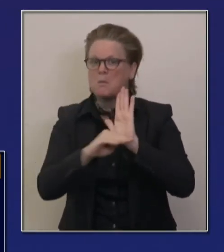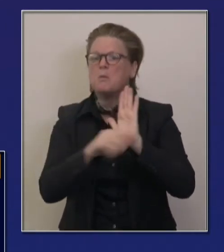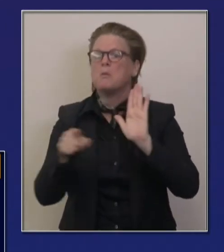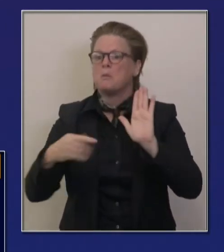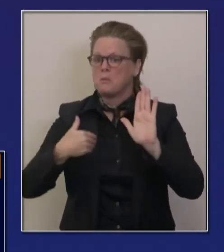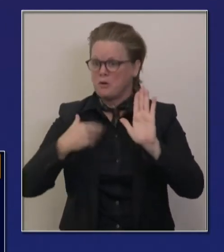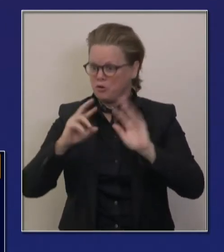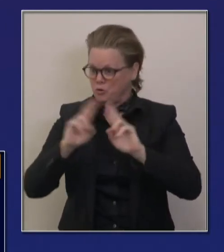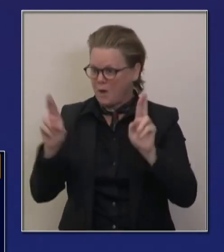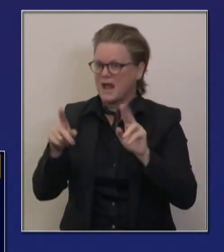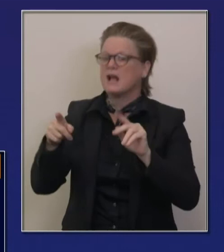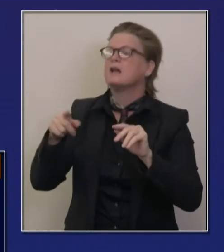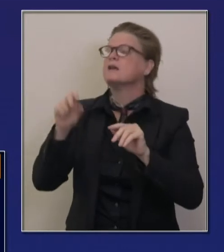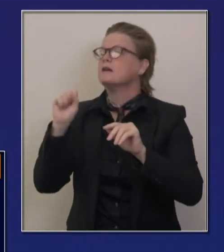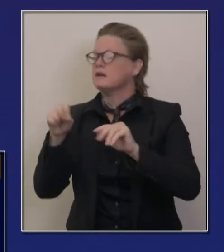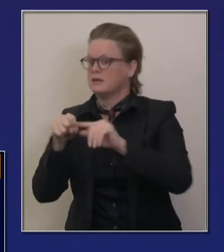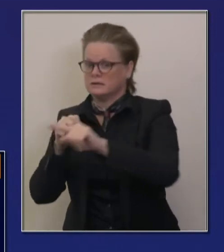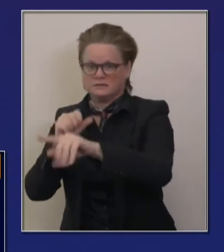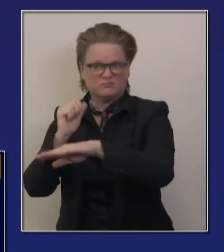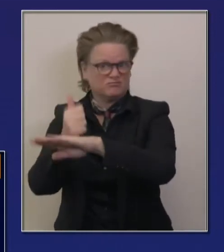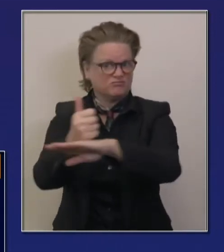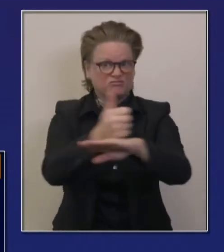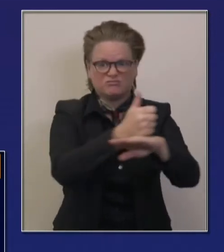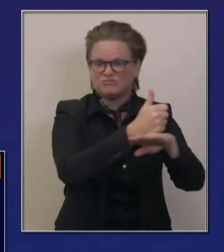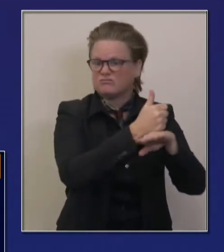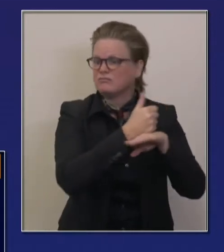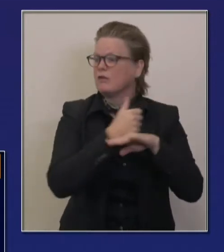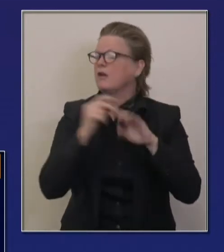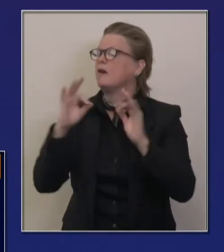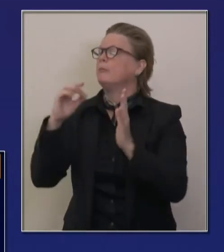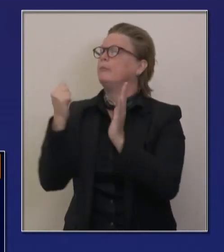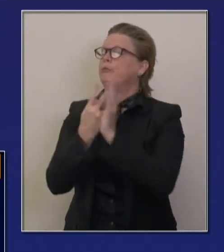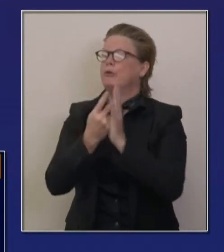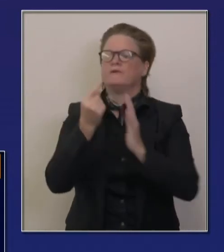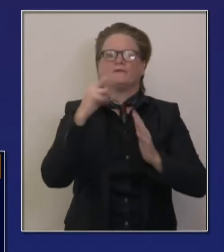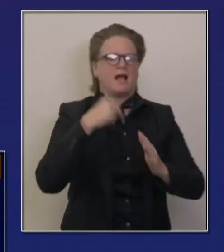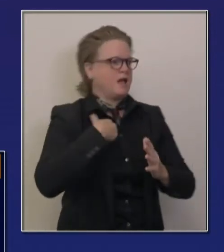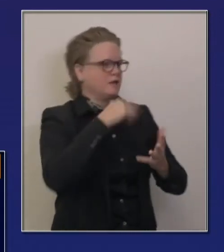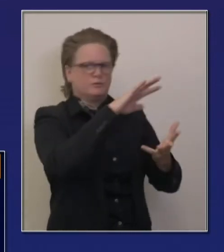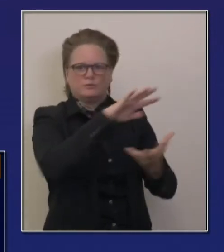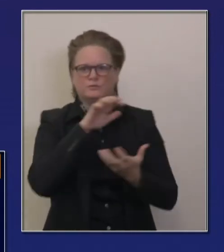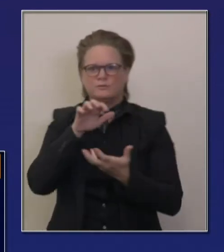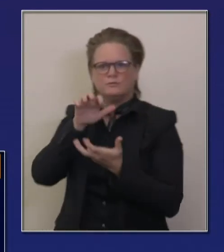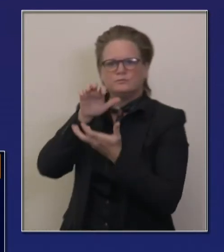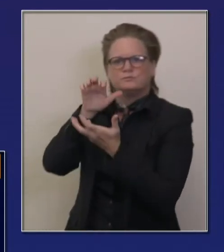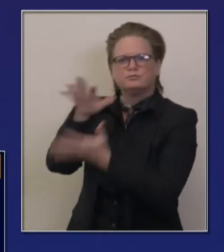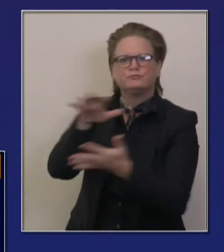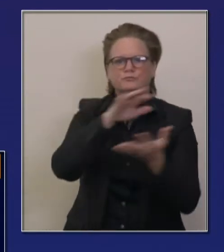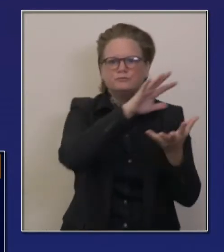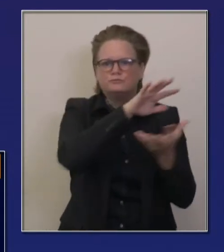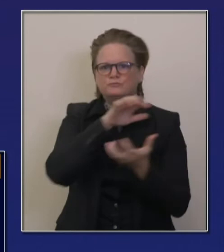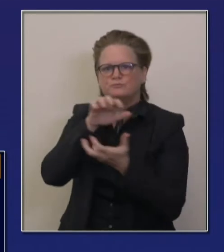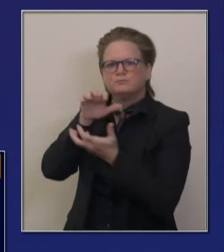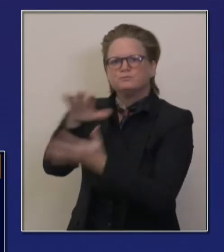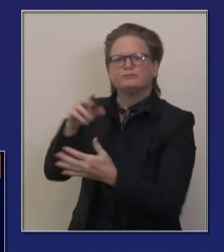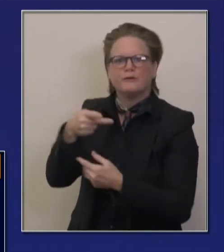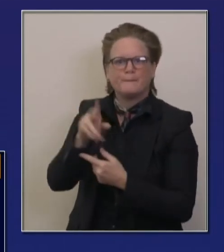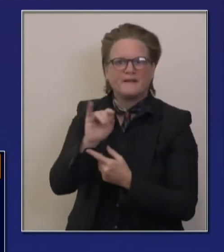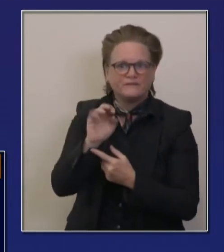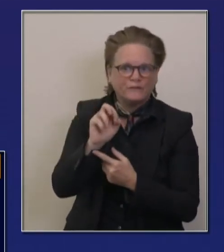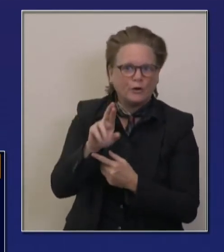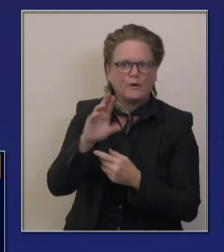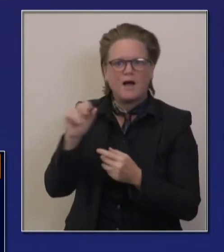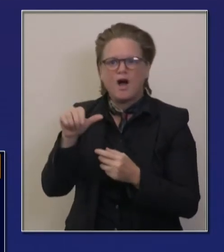for a supplementary cache of ultra-cold storage and cold storage that we will pre-position and